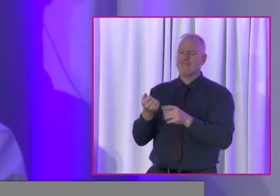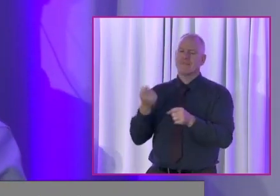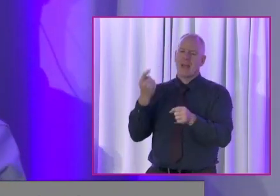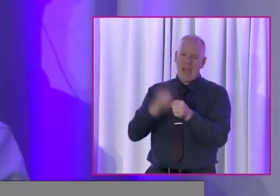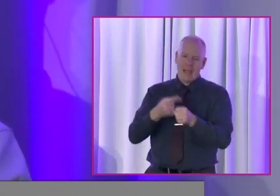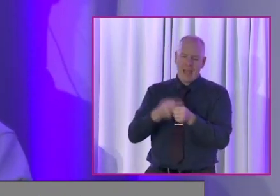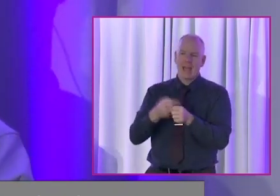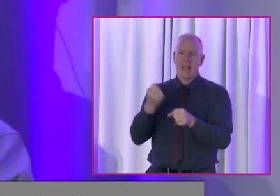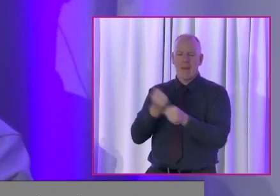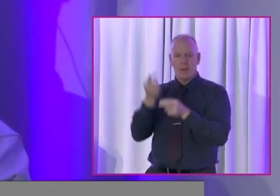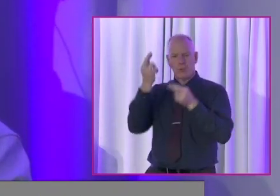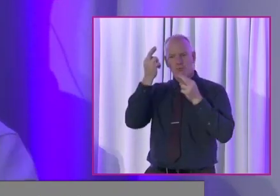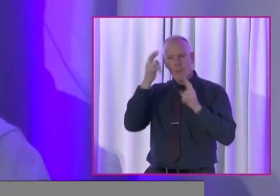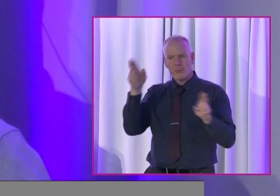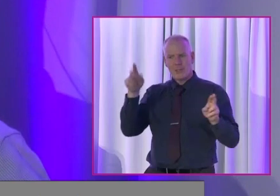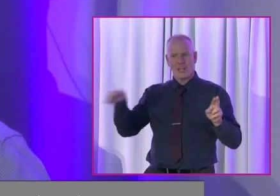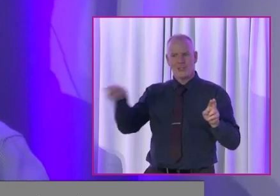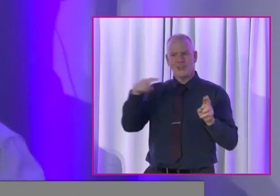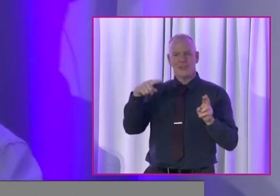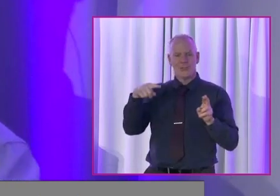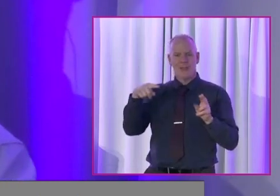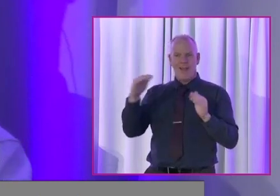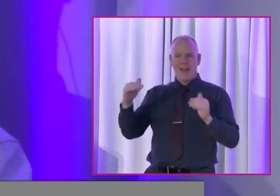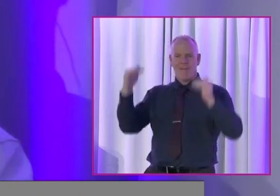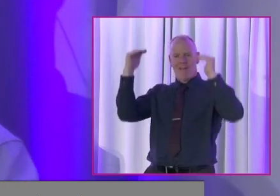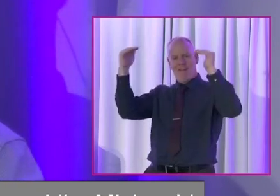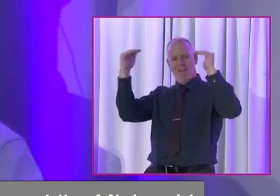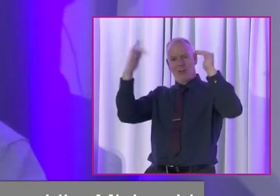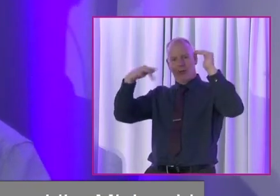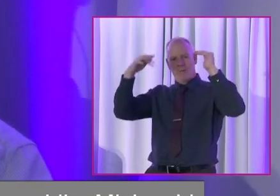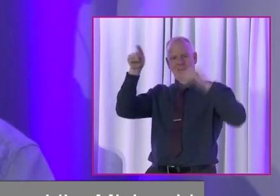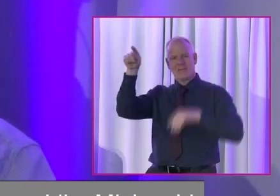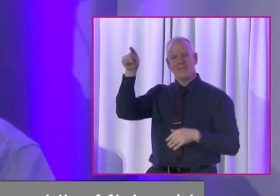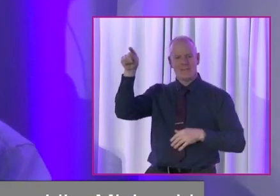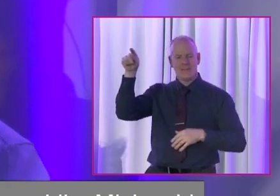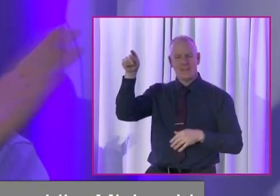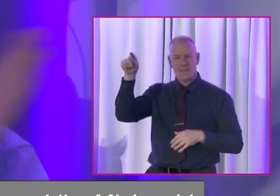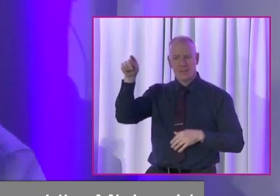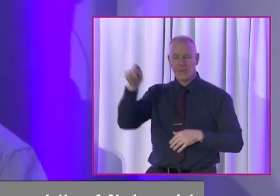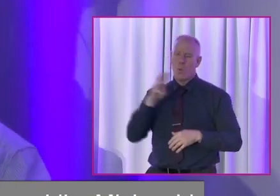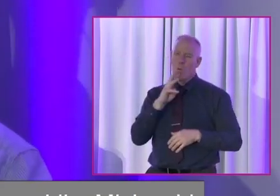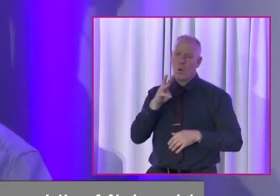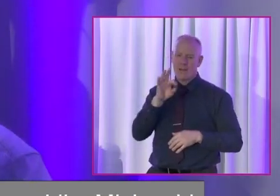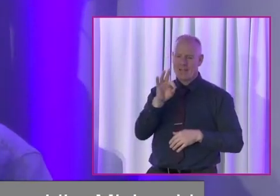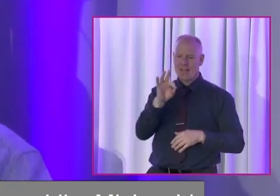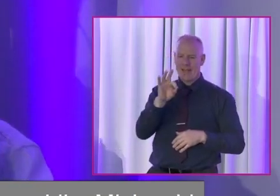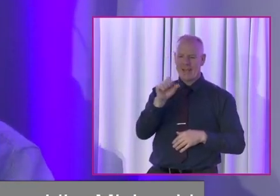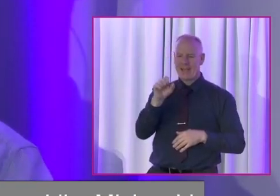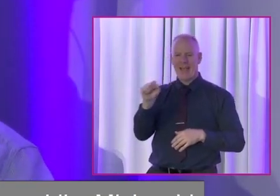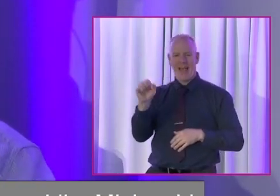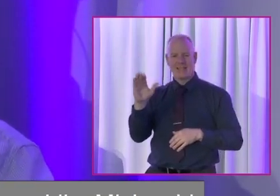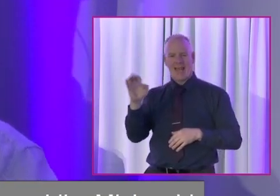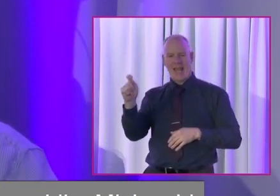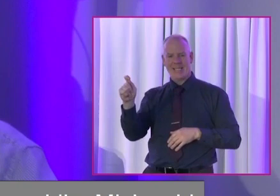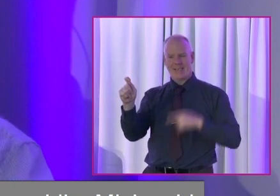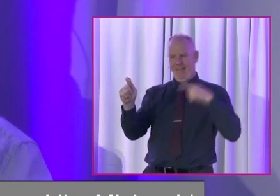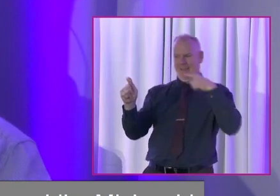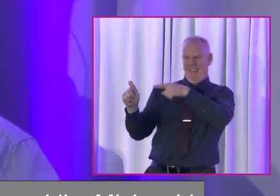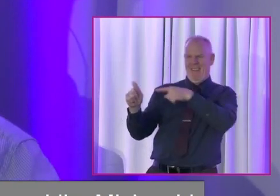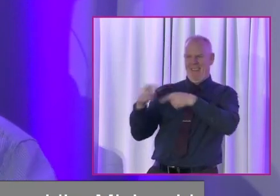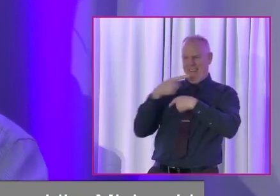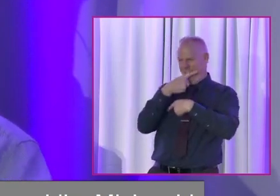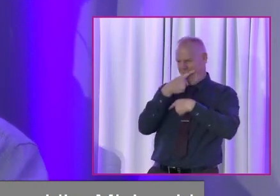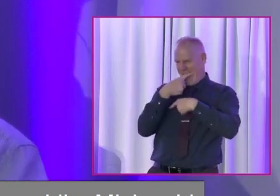it comes down to representation at that very level. And I keep saying that term gaslight, and I love it that it came into term, but there is this idea of, well,